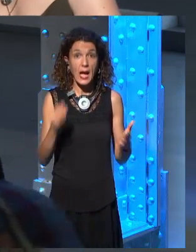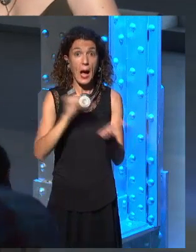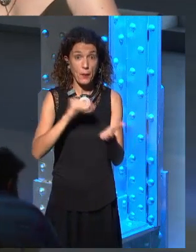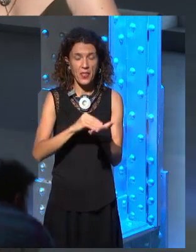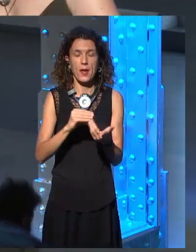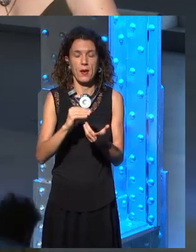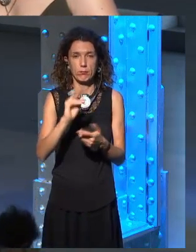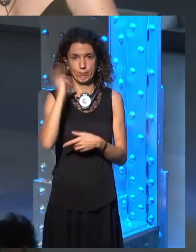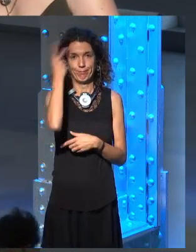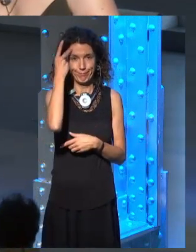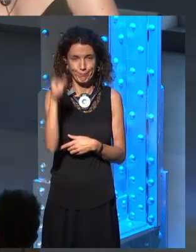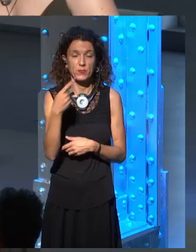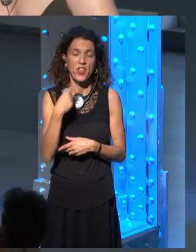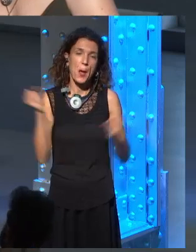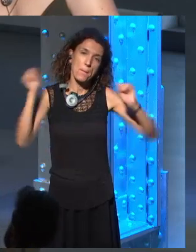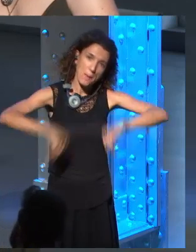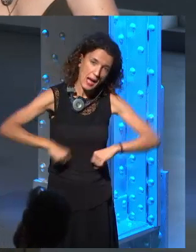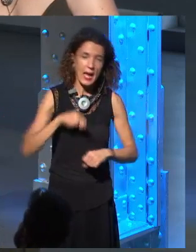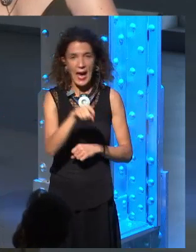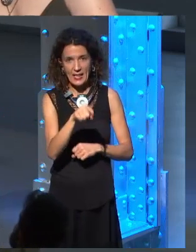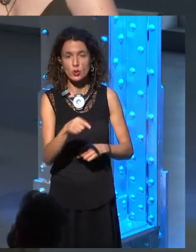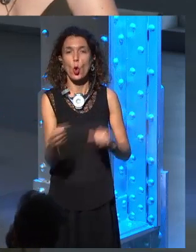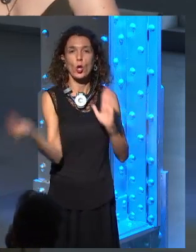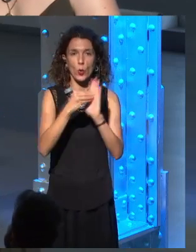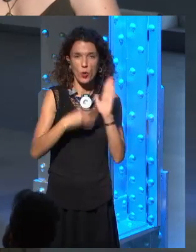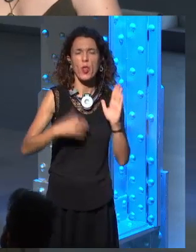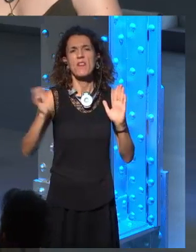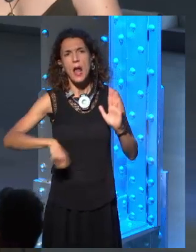us not to put in. So I think he forgot, either forgot or changed his mind.